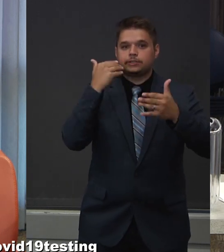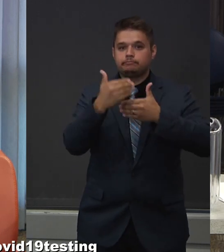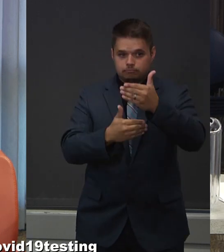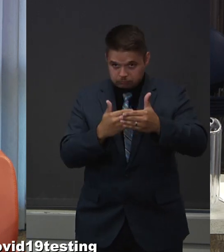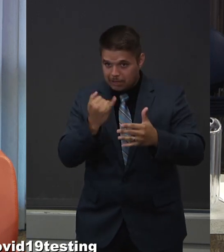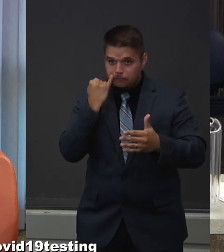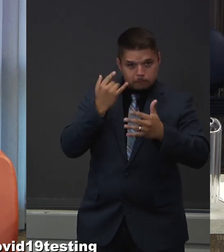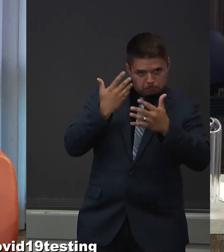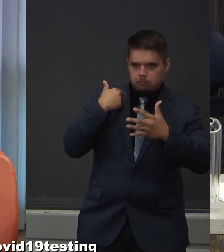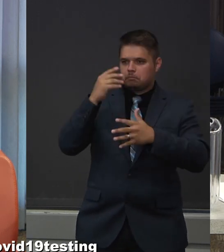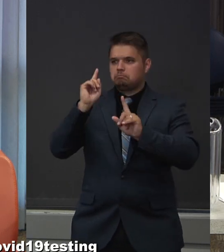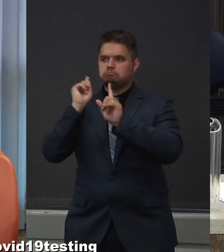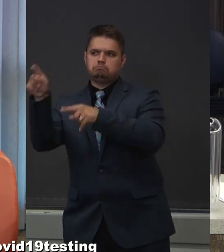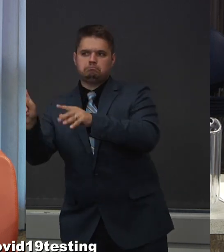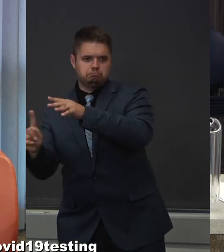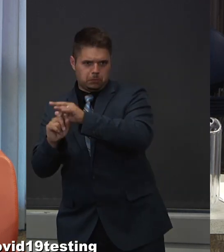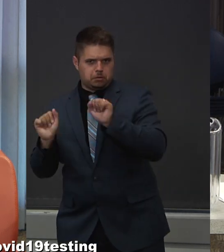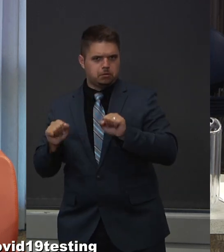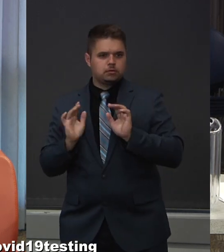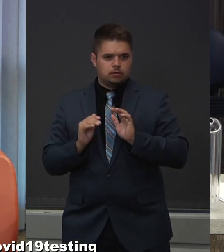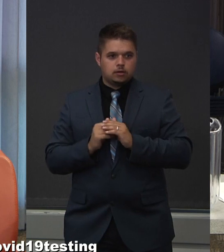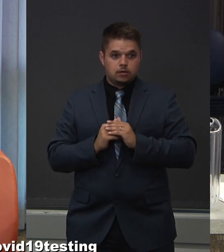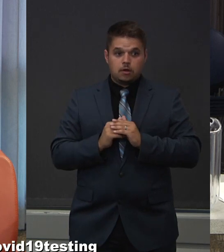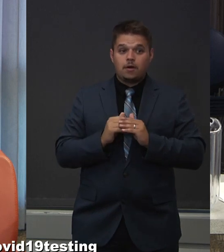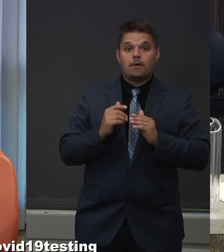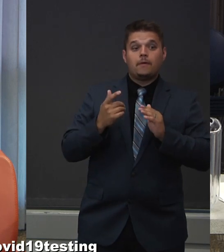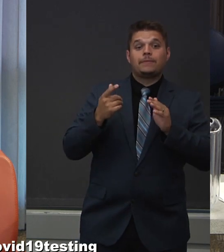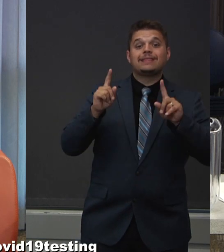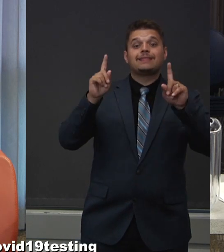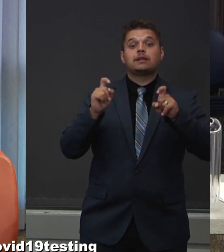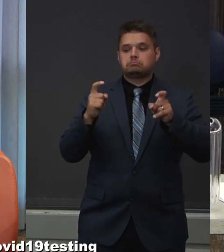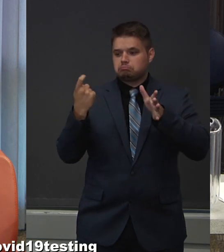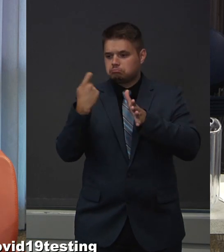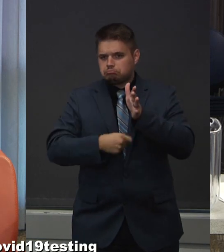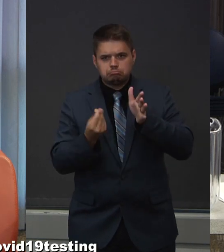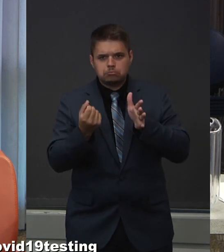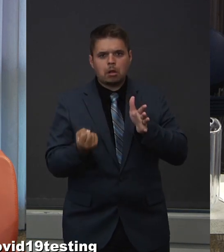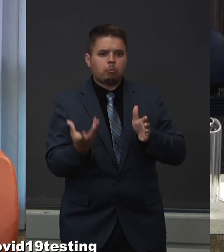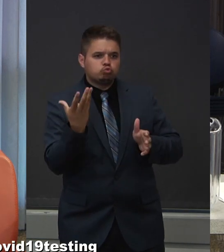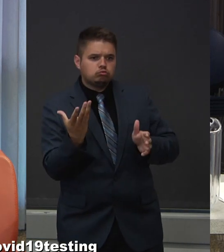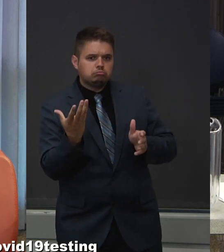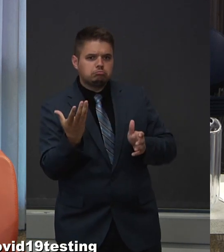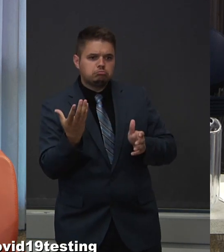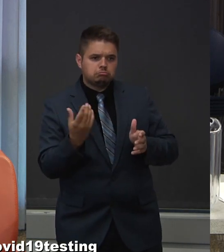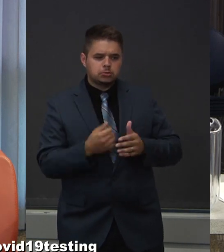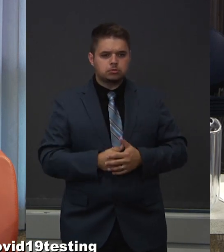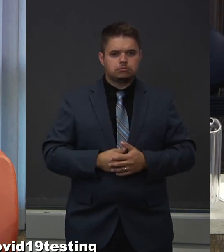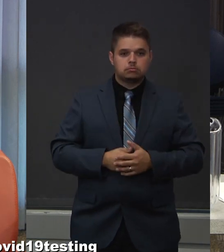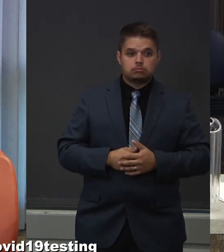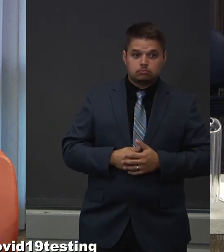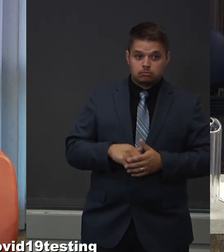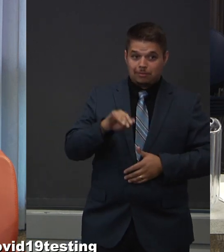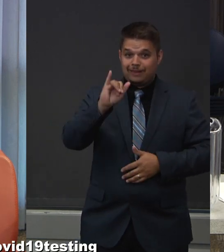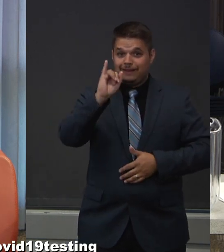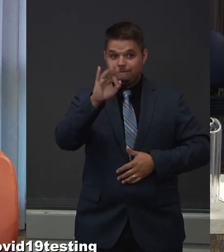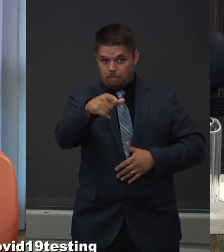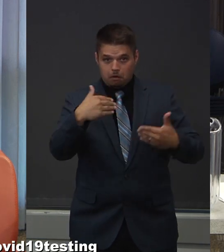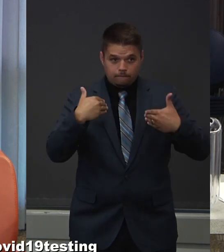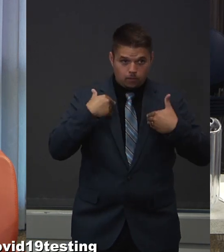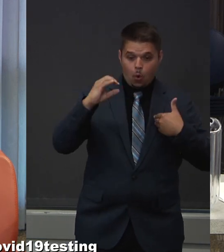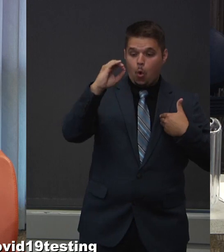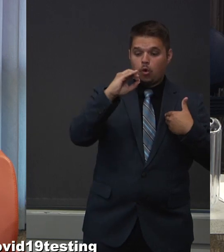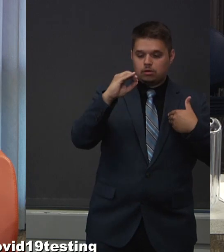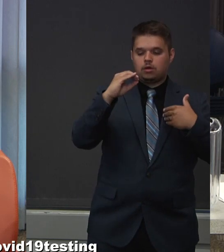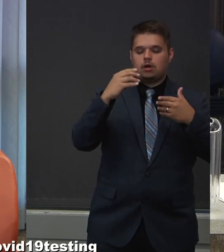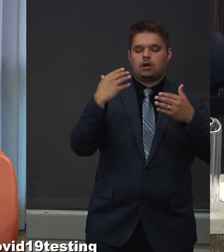I wanted to talk about the cost of testing. If you have Oregon Health Plan OHP coverage, testing is free.